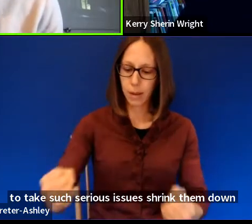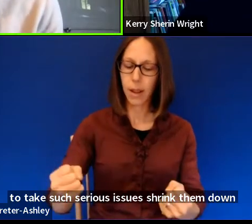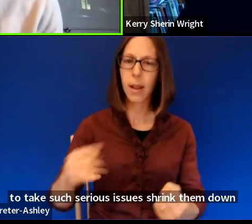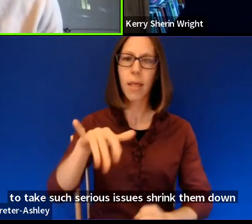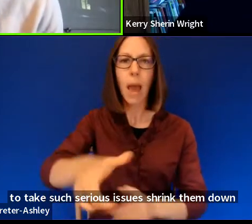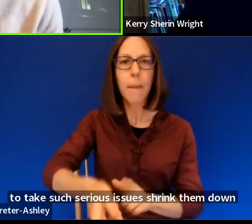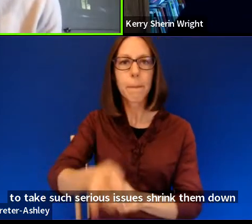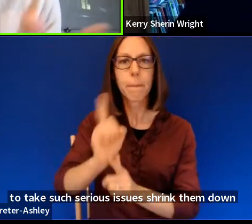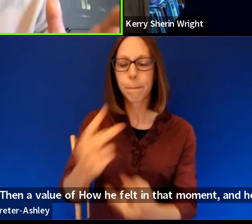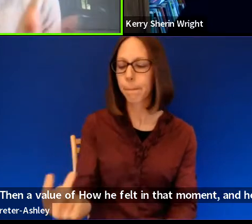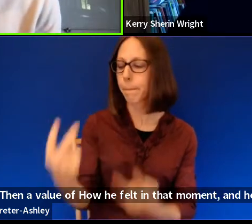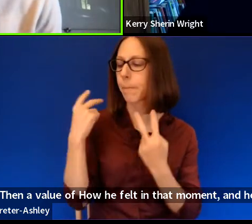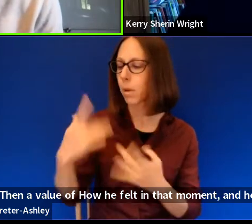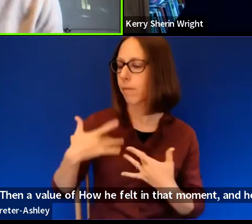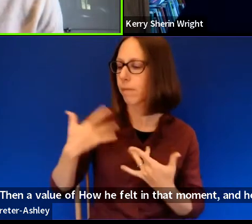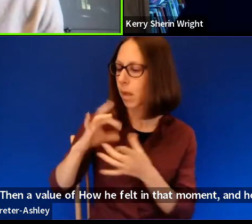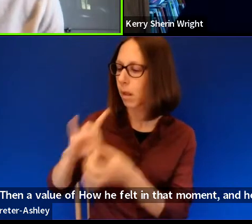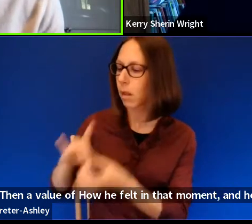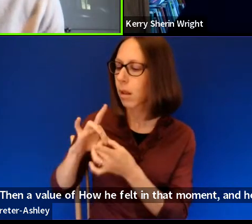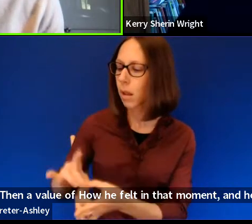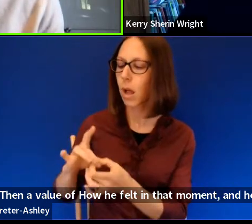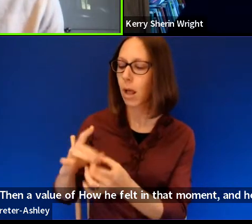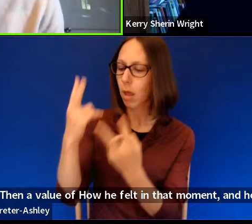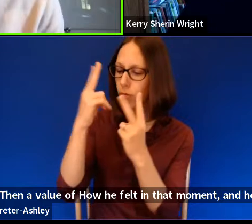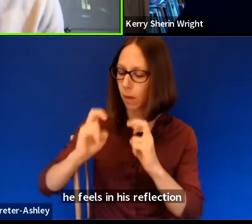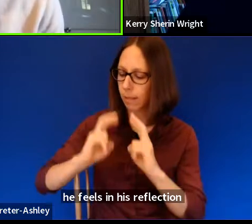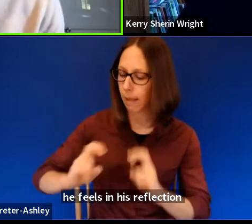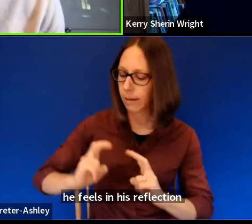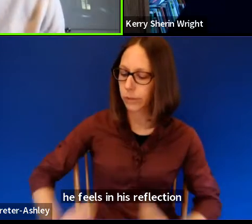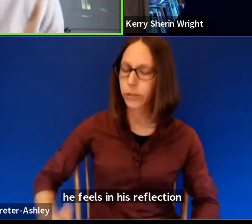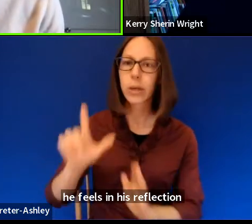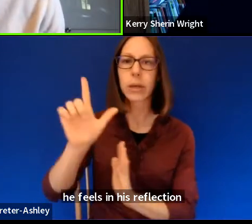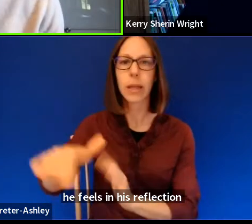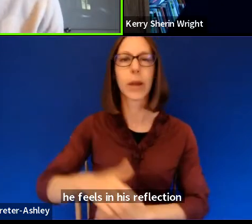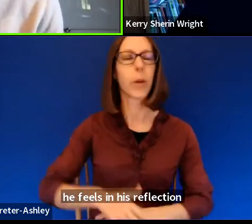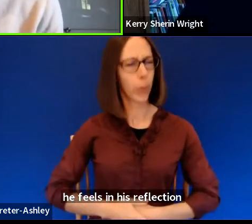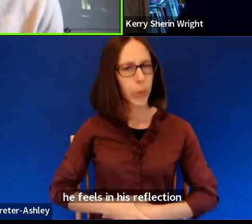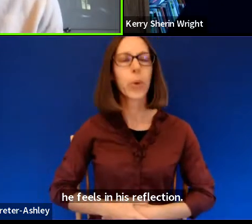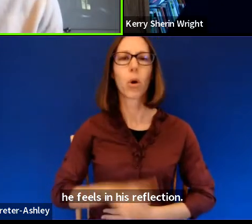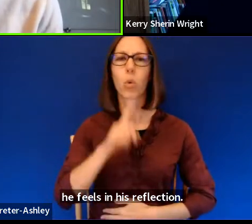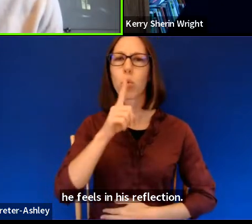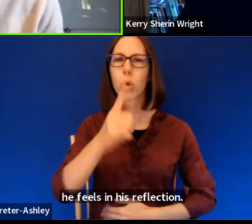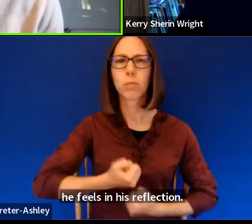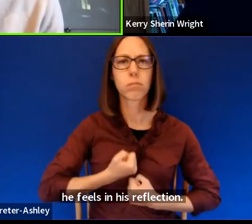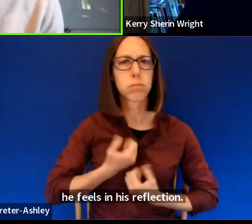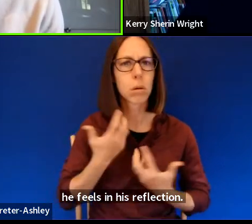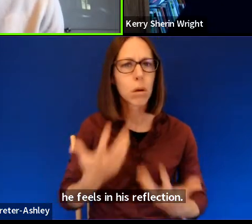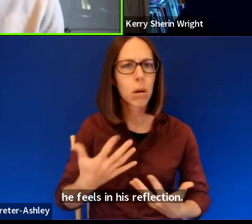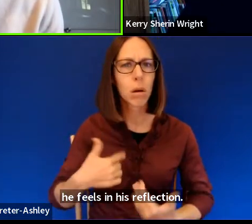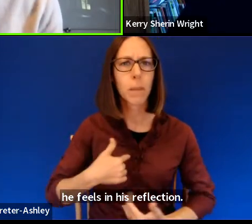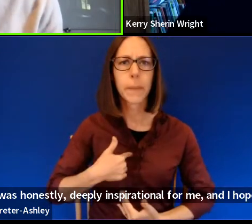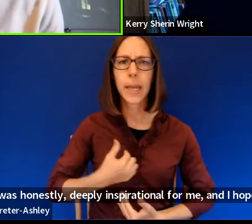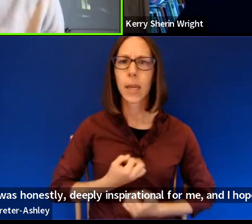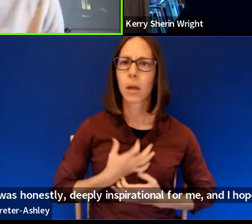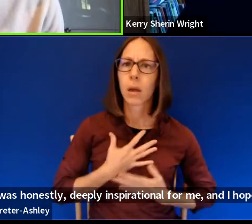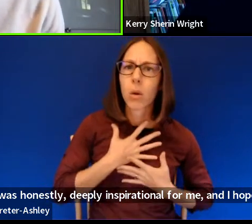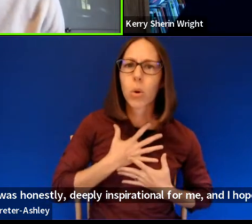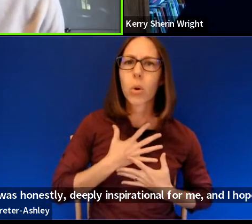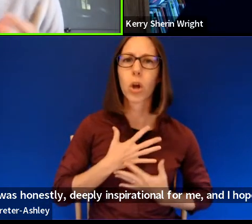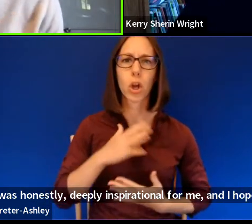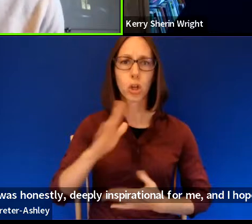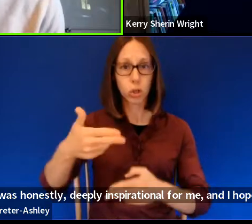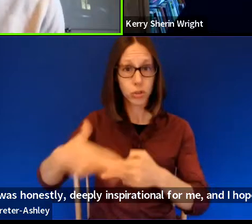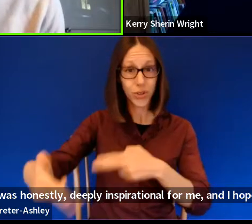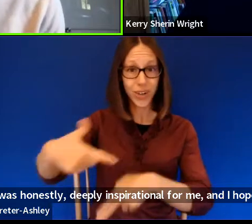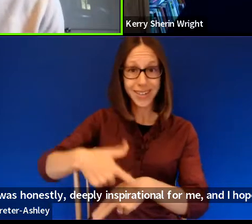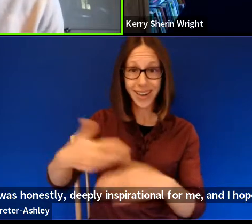and how he feels in his reflection. It was honestly deeply inspirational for me, and I hope that with your brief time at FNM,